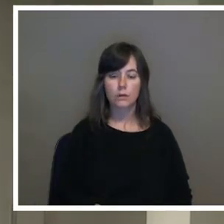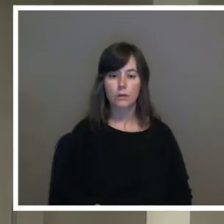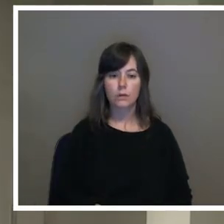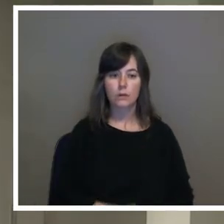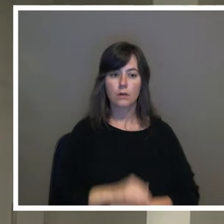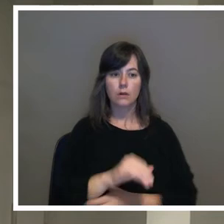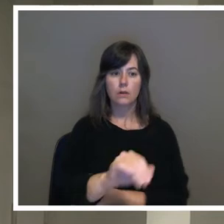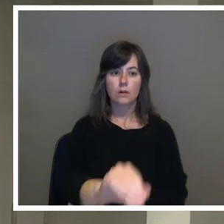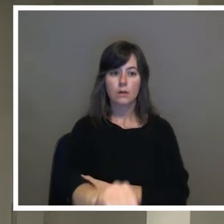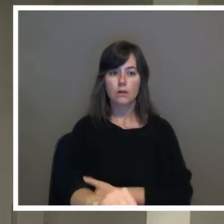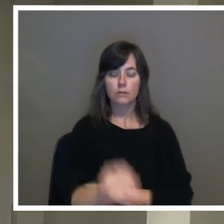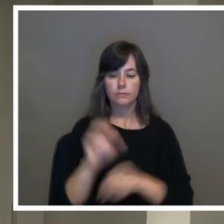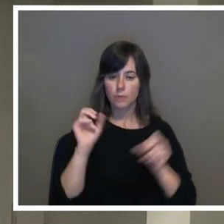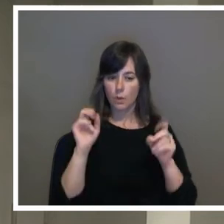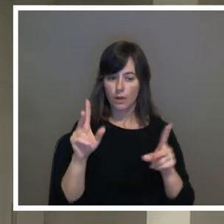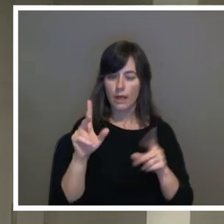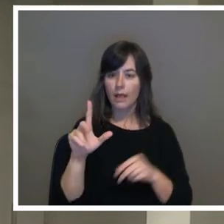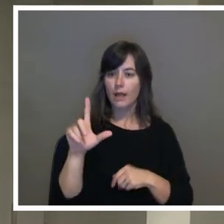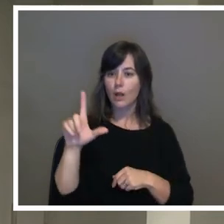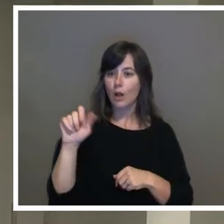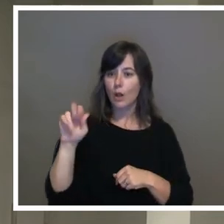All right. Laura Garcia.